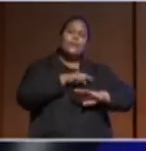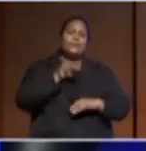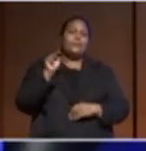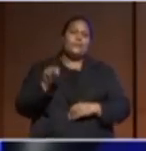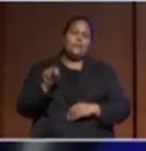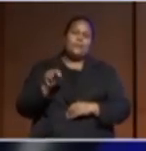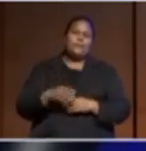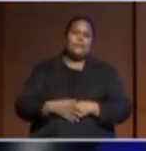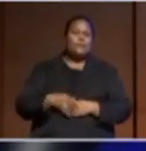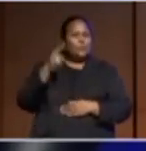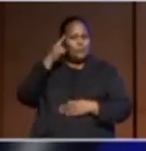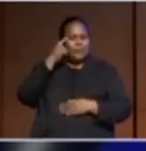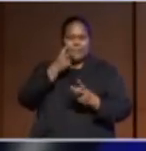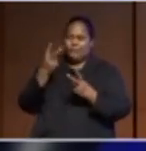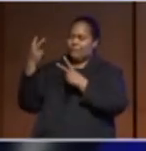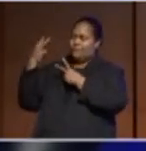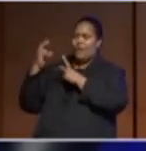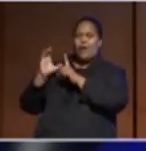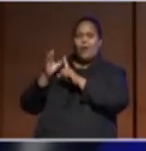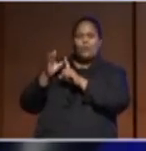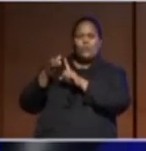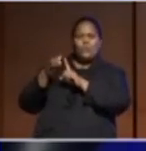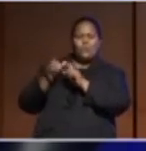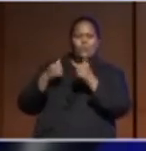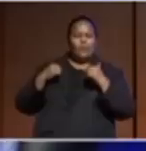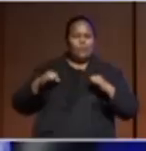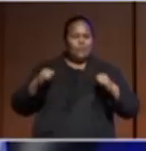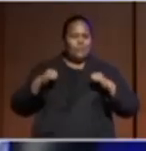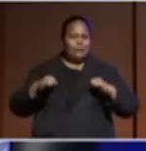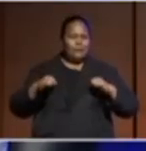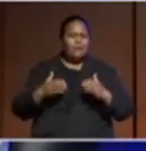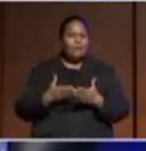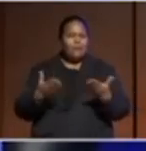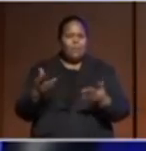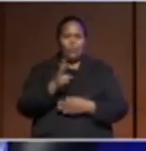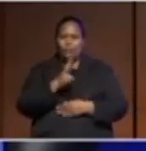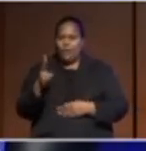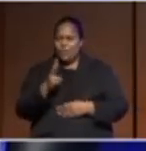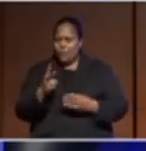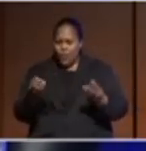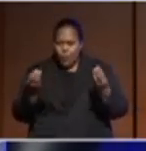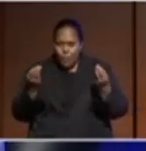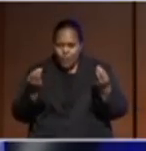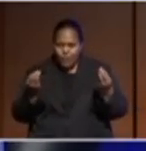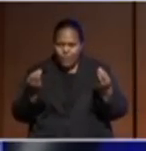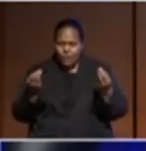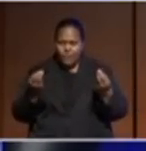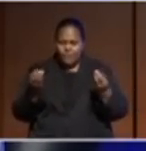know, and go back to our cultural basis and the values that we have.